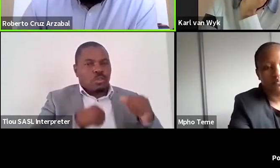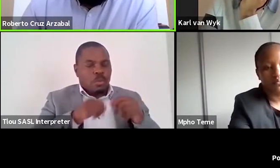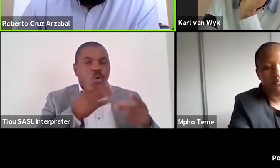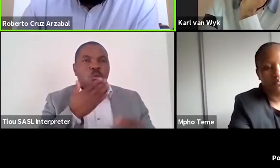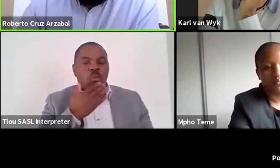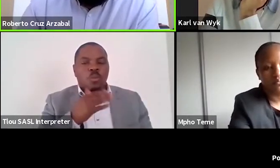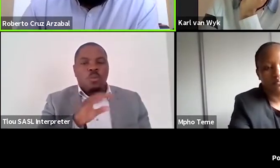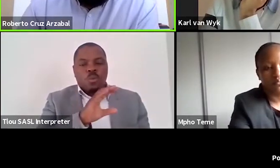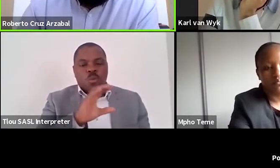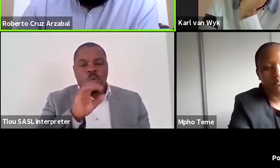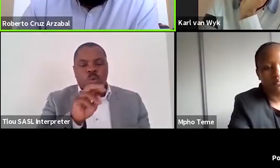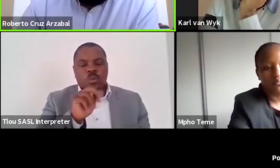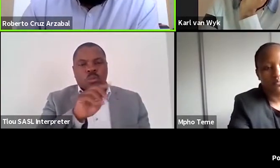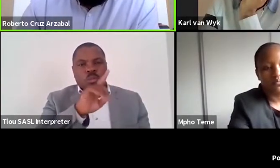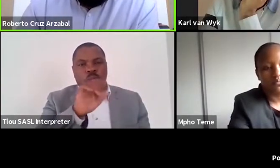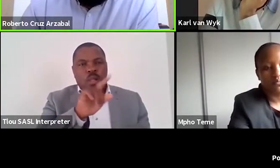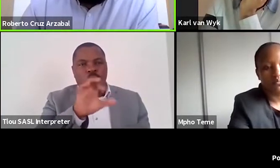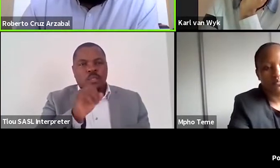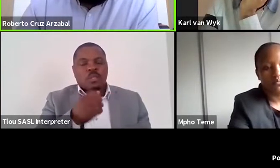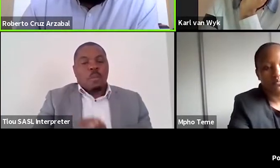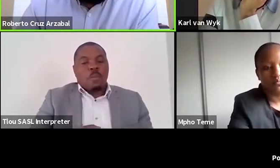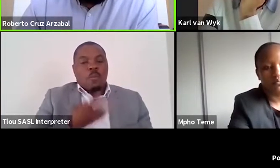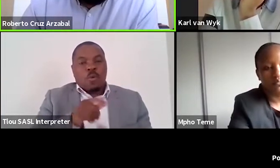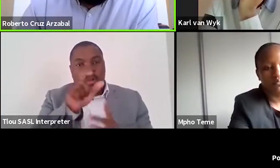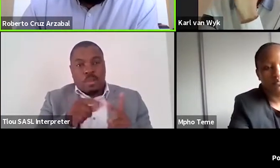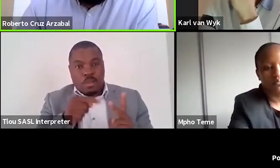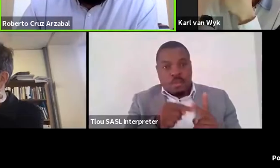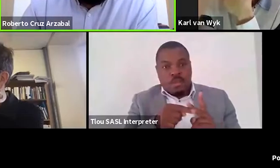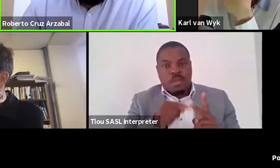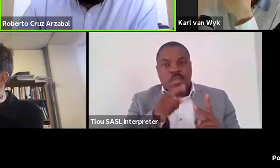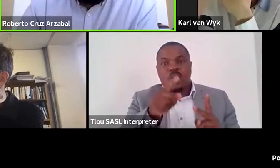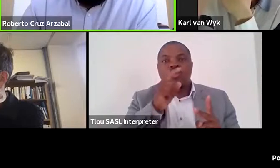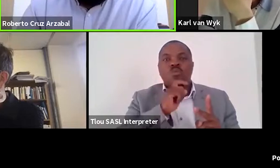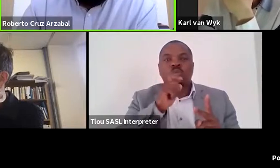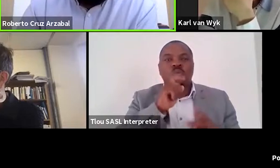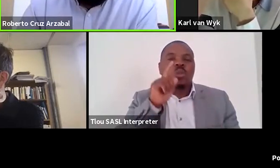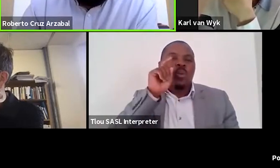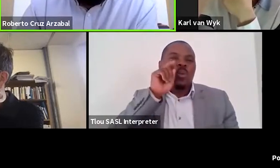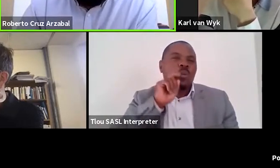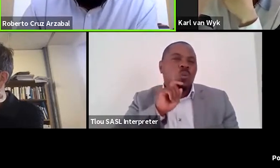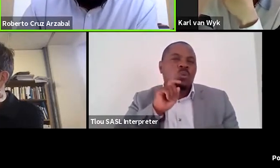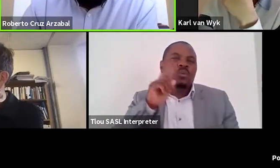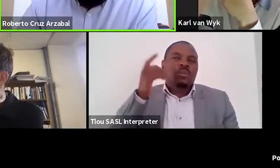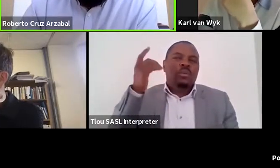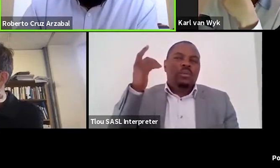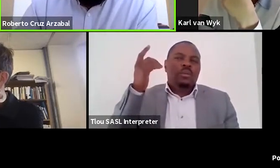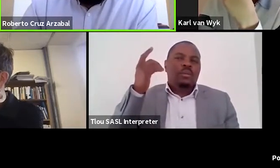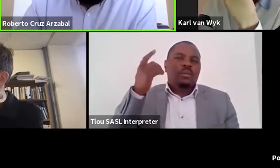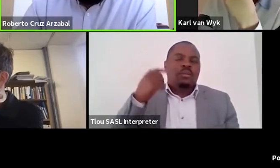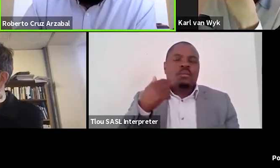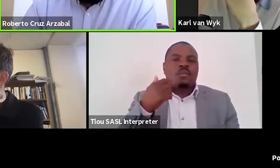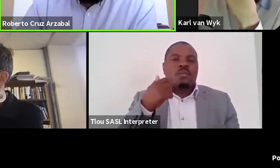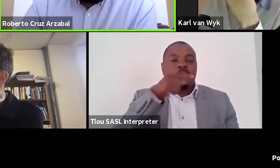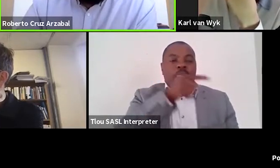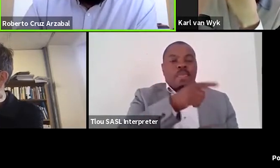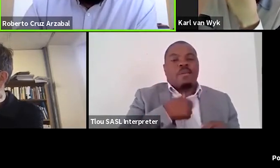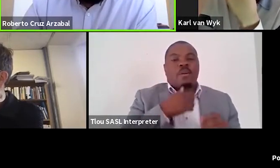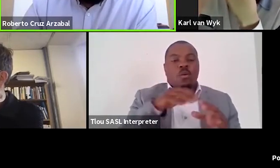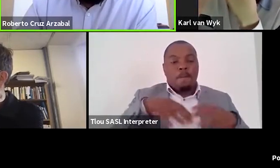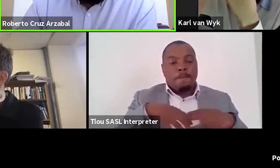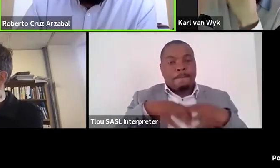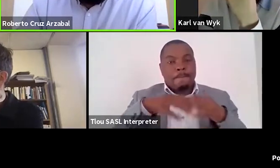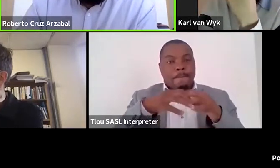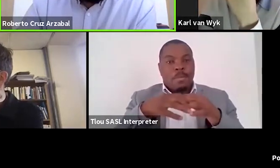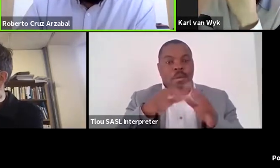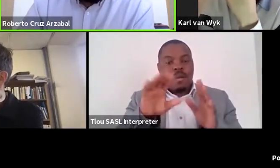by poet Sara Uribe, a powerful use of the classical figure Antigone reformulated in the